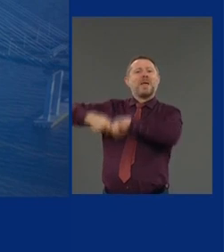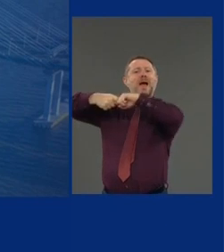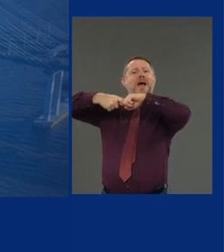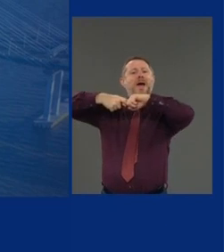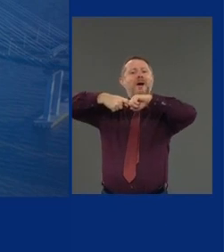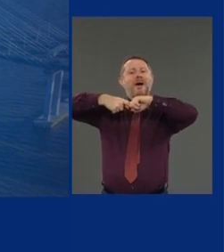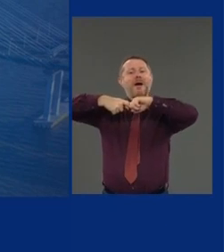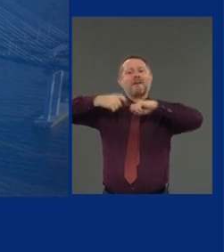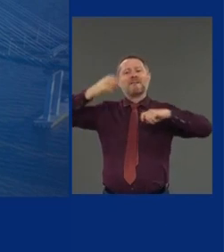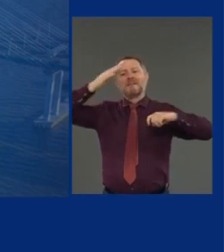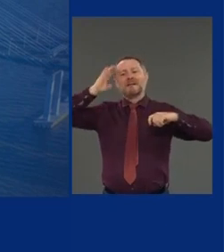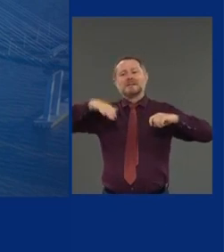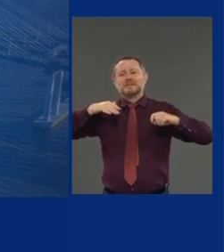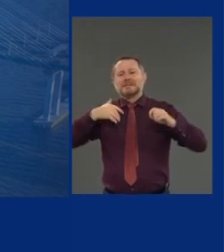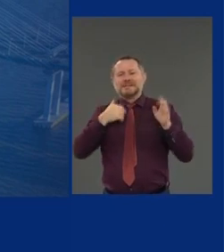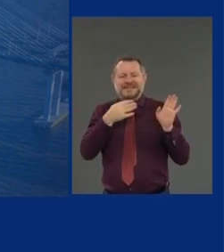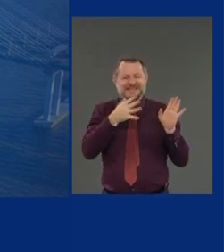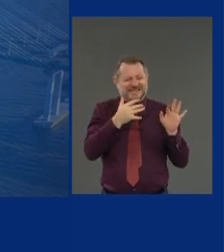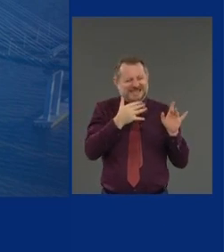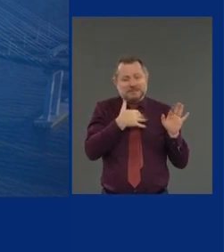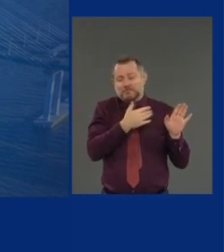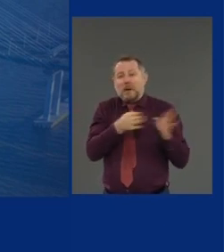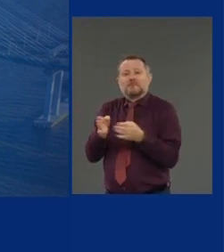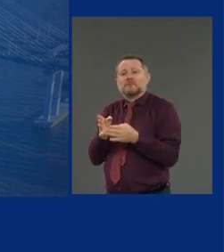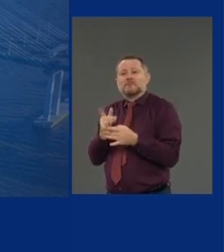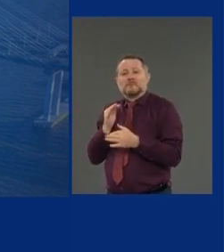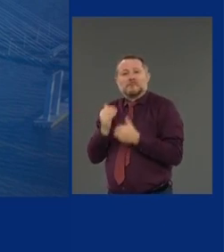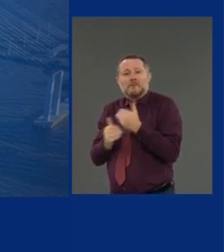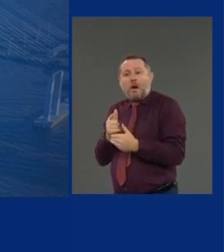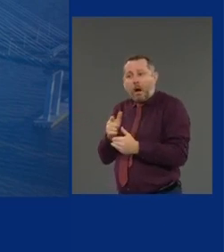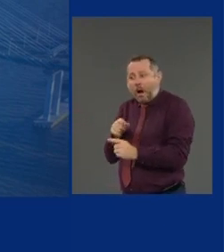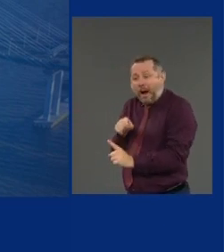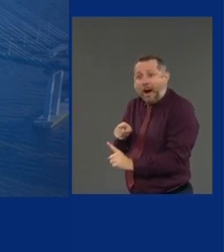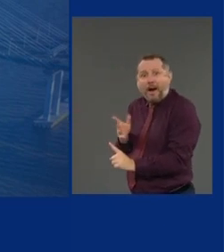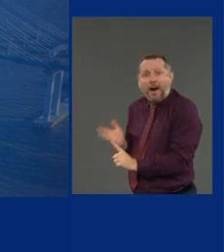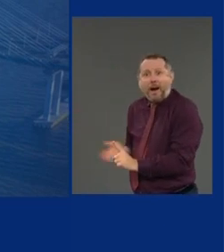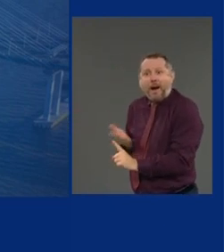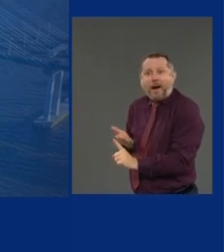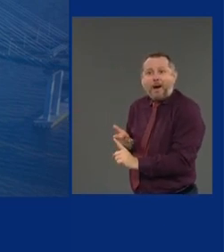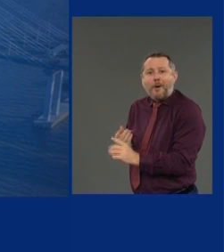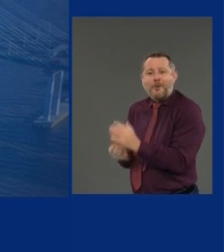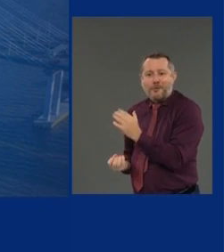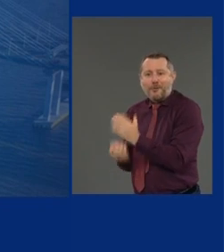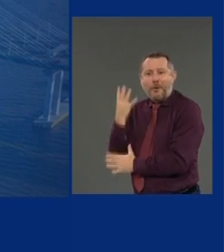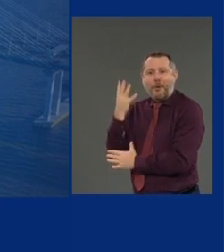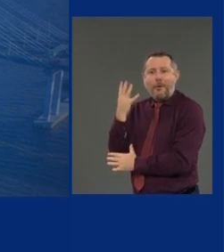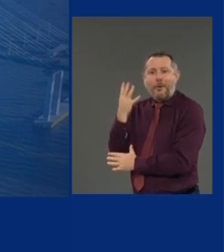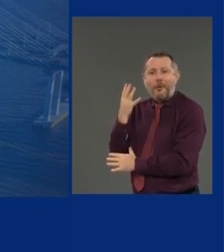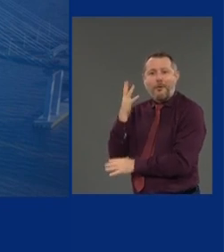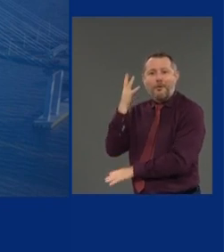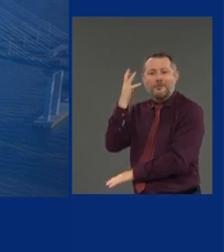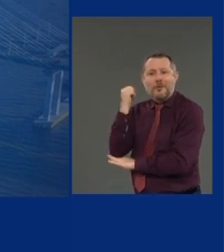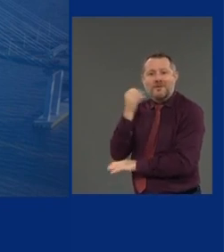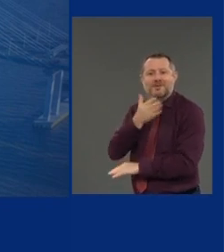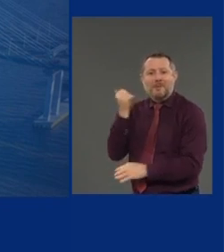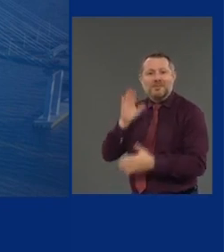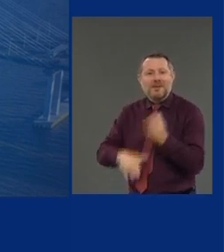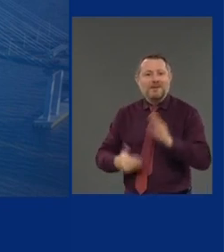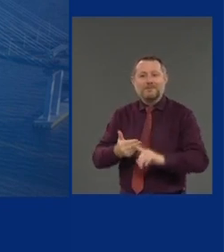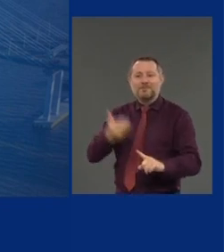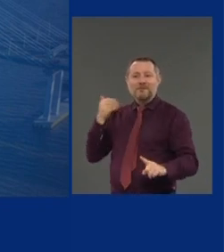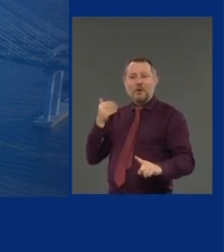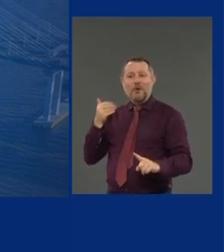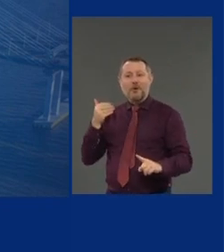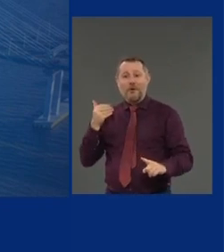and regrow better than before. After everything we've been through, my goal is not just to reopen.